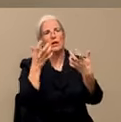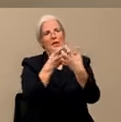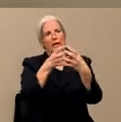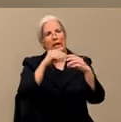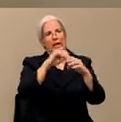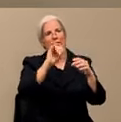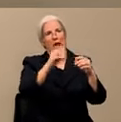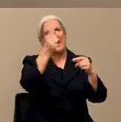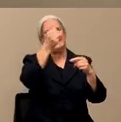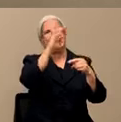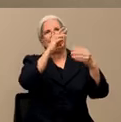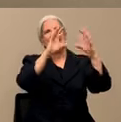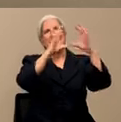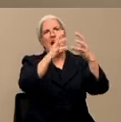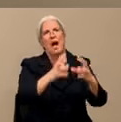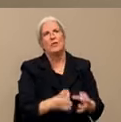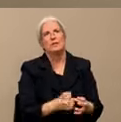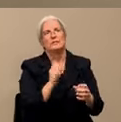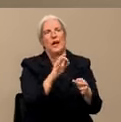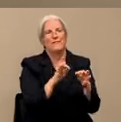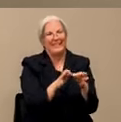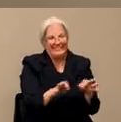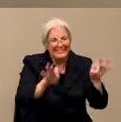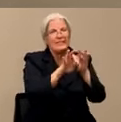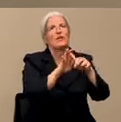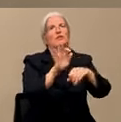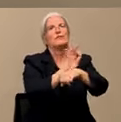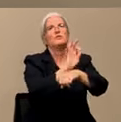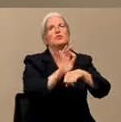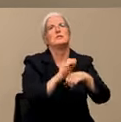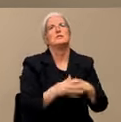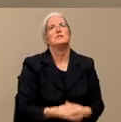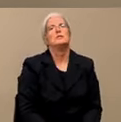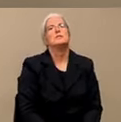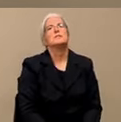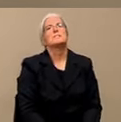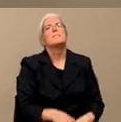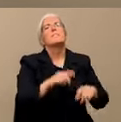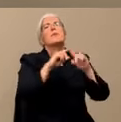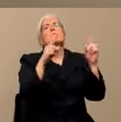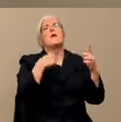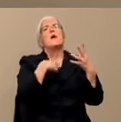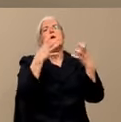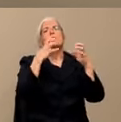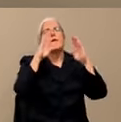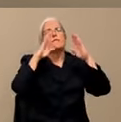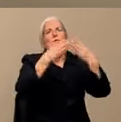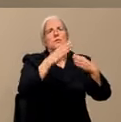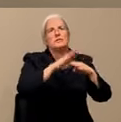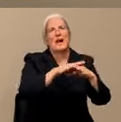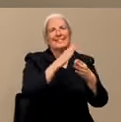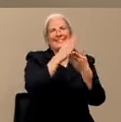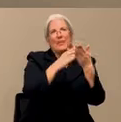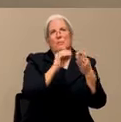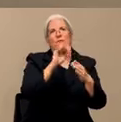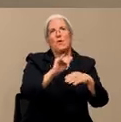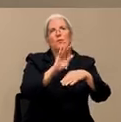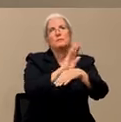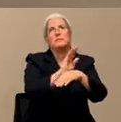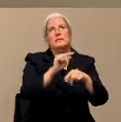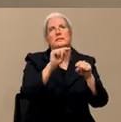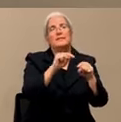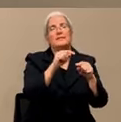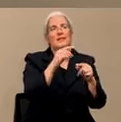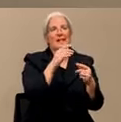definition of essential function. But we really want to focus on a few that are specifically prohibited by the governor